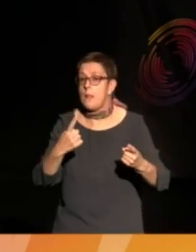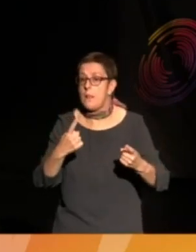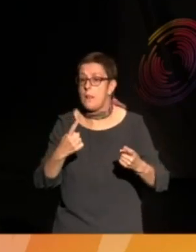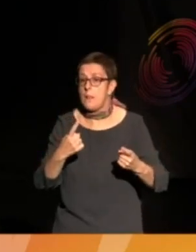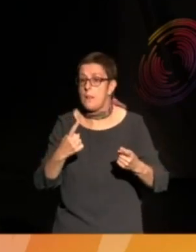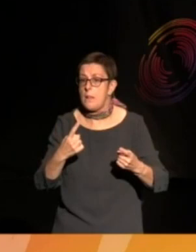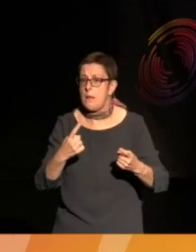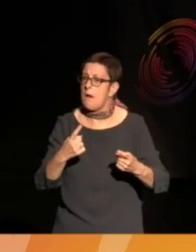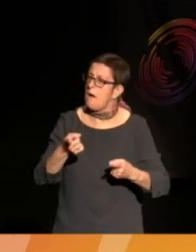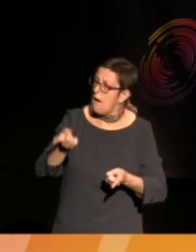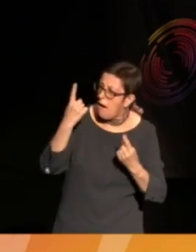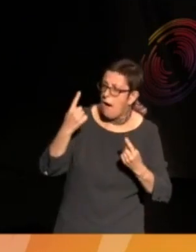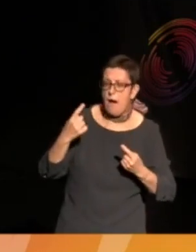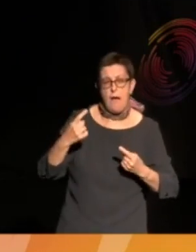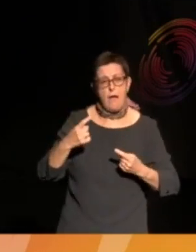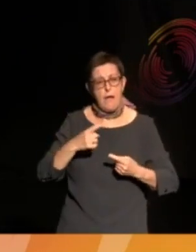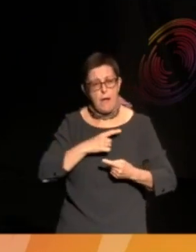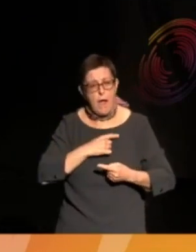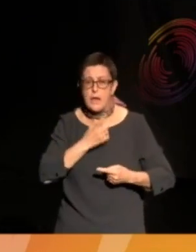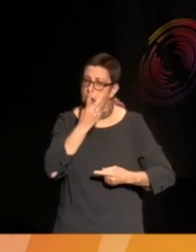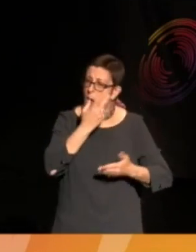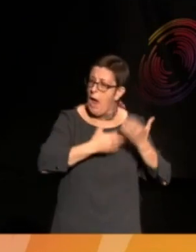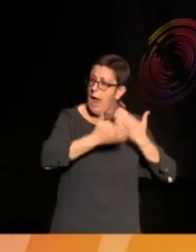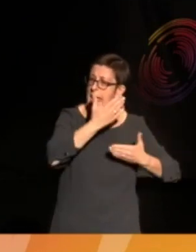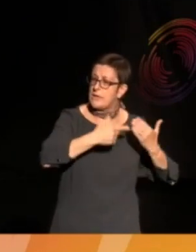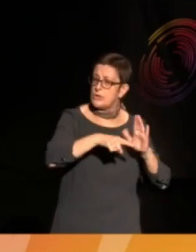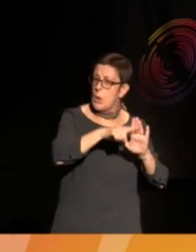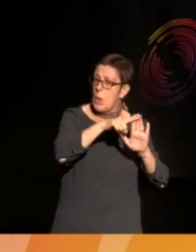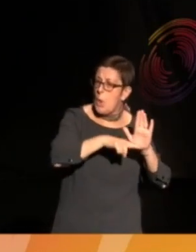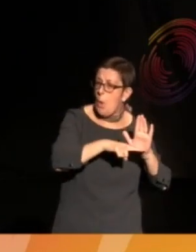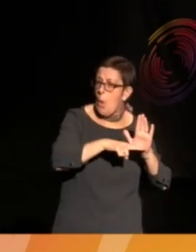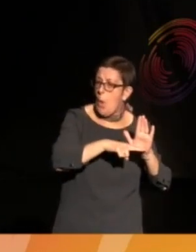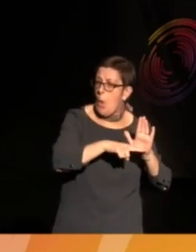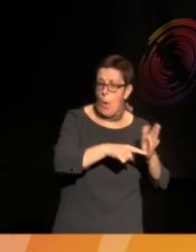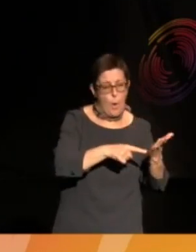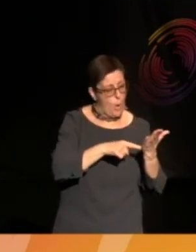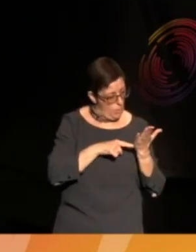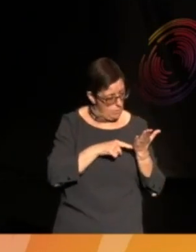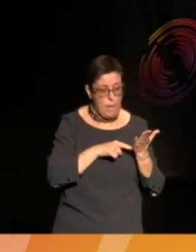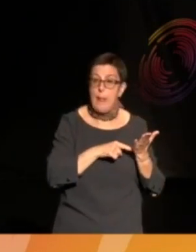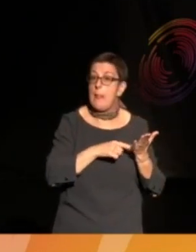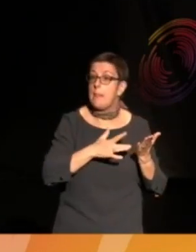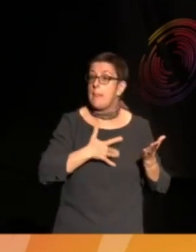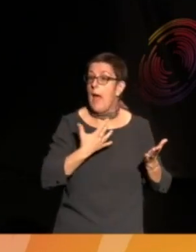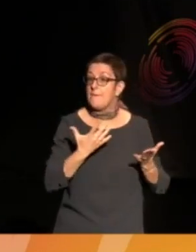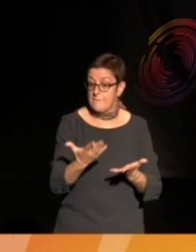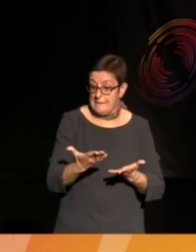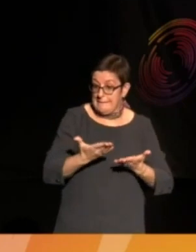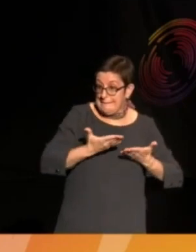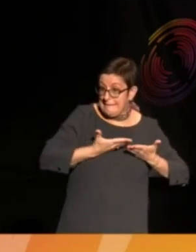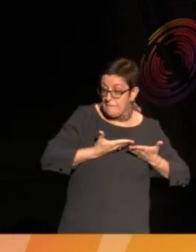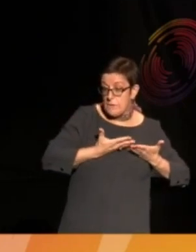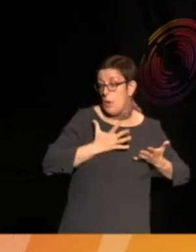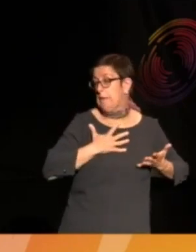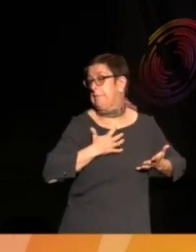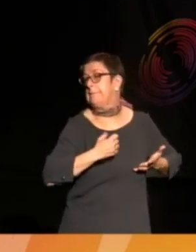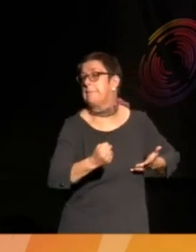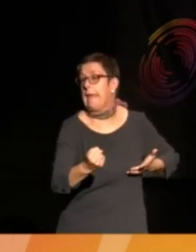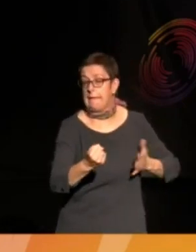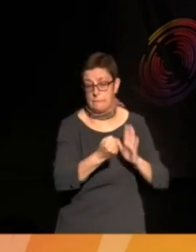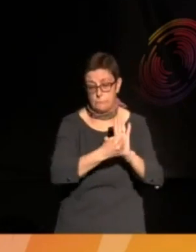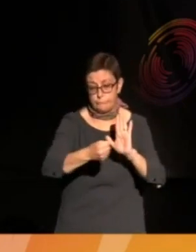called upon and ancient law. Life given and taken, as sure as life is given